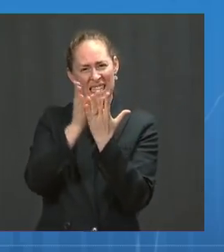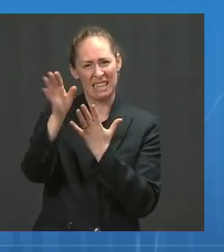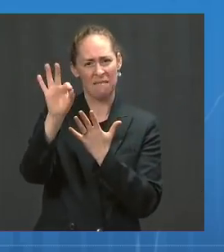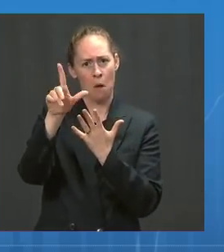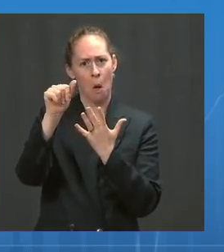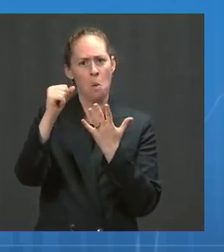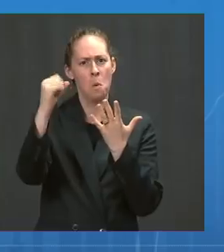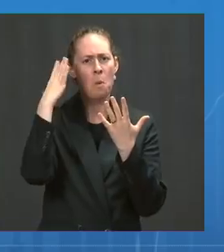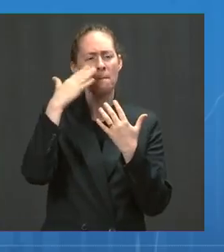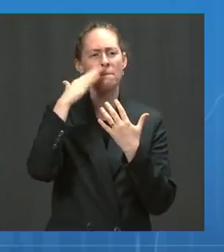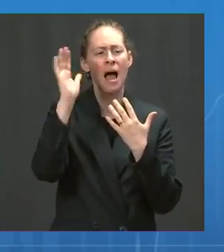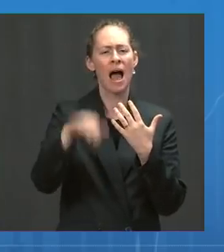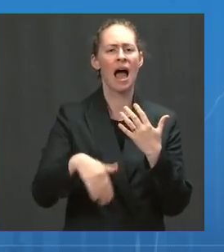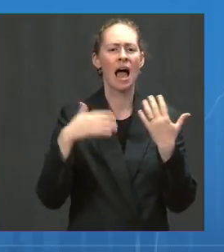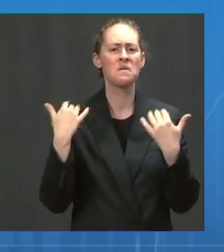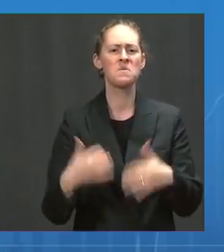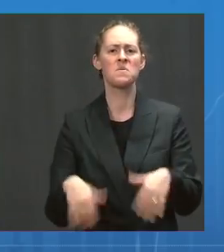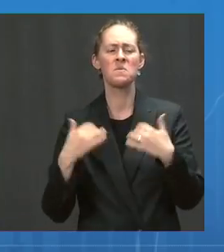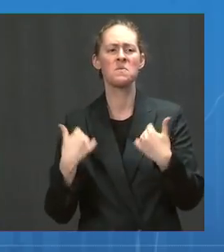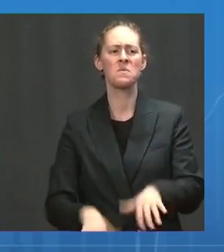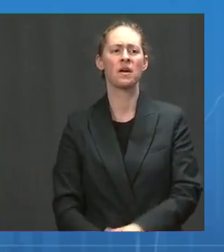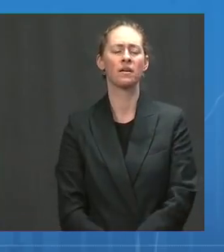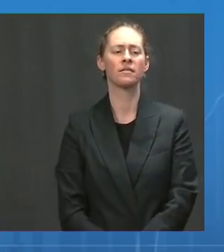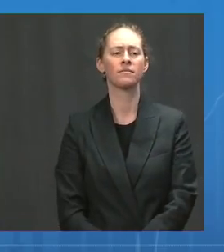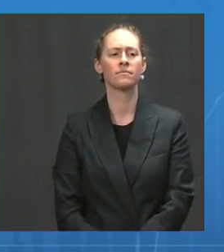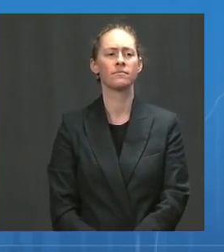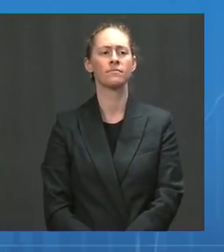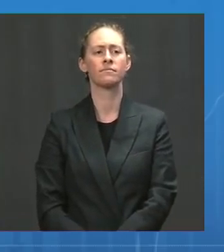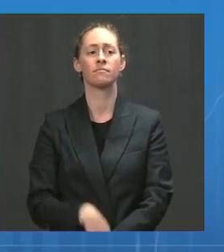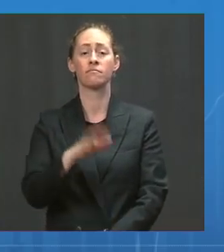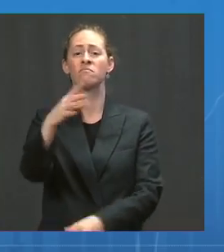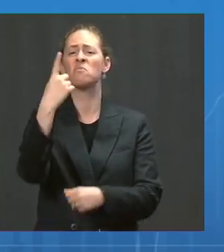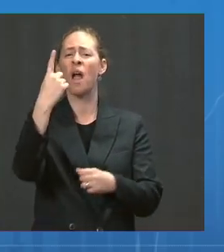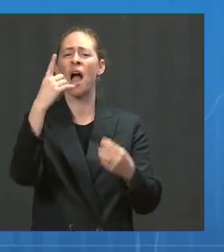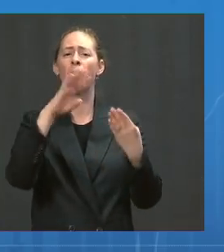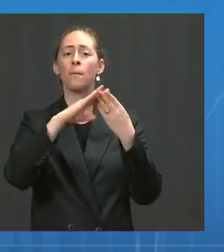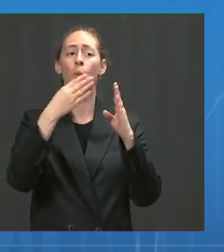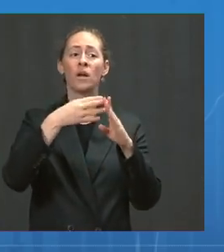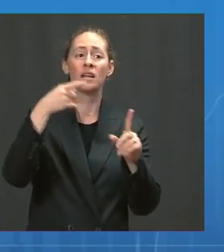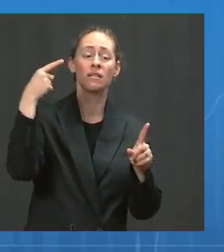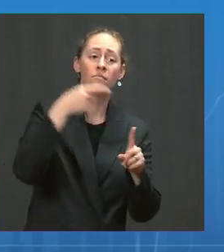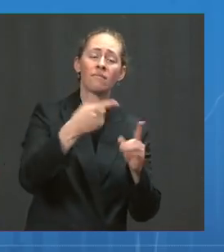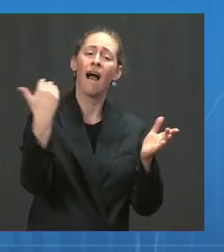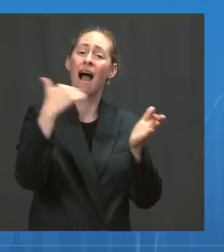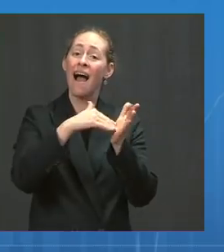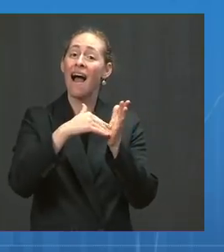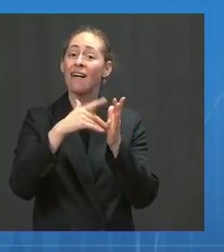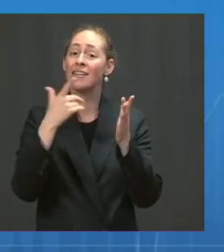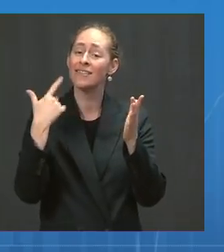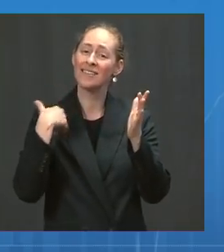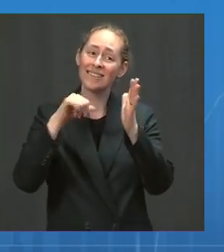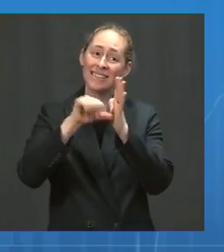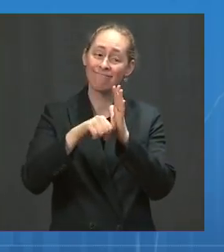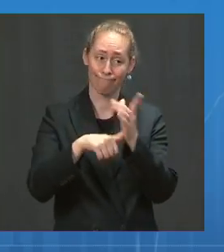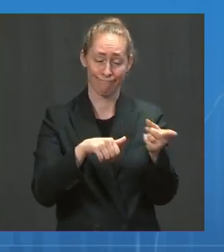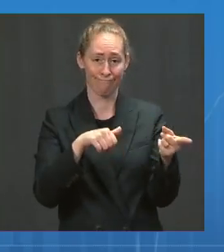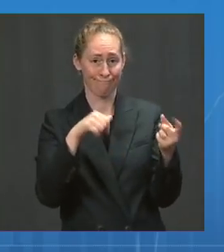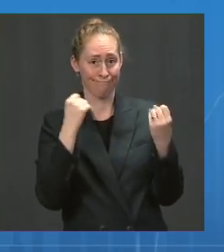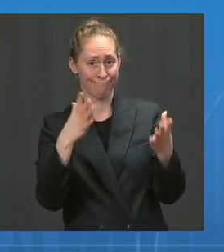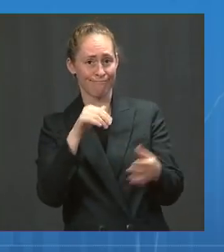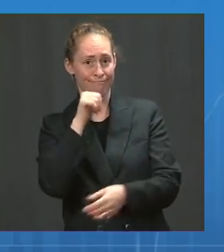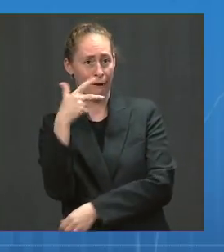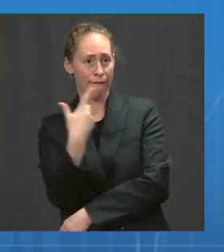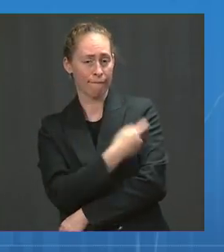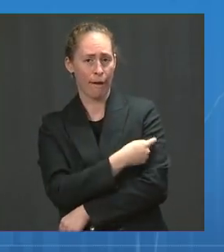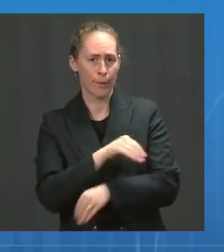communities, these cases are occurring primarily among unvaccinated individuals. At the same time, as Dr.